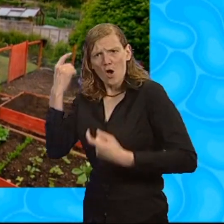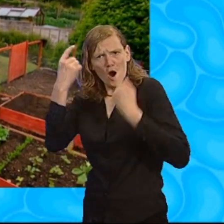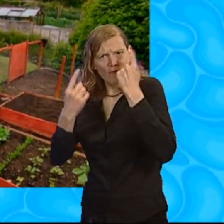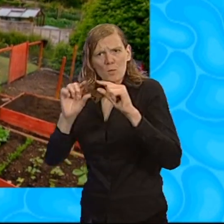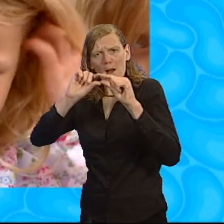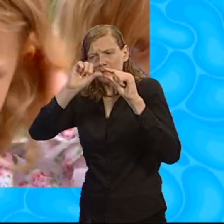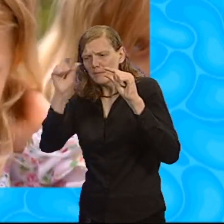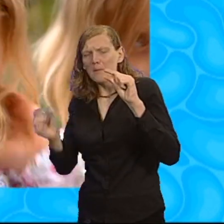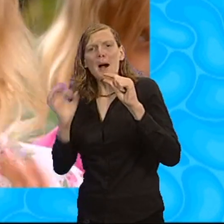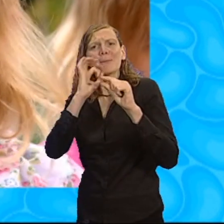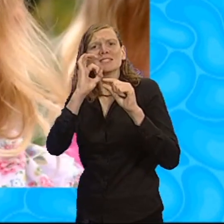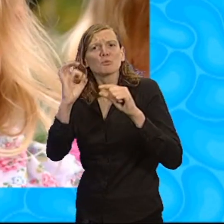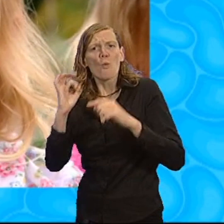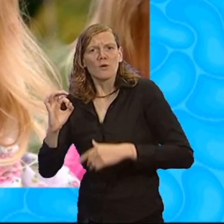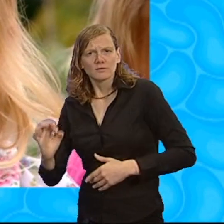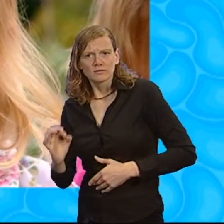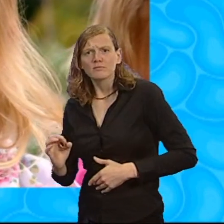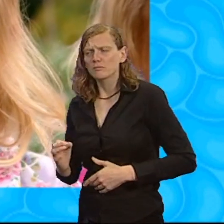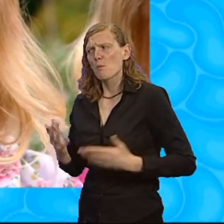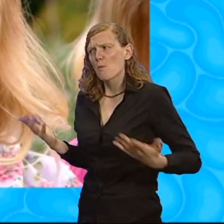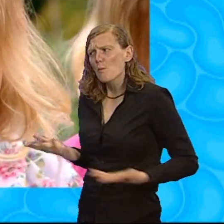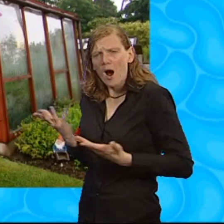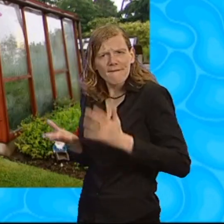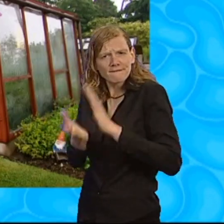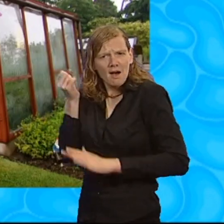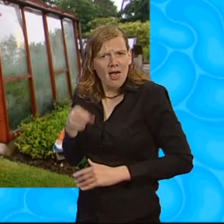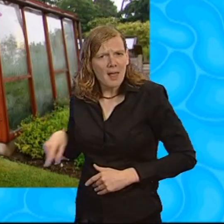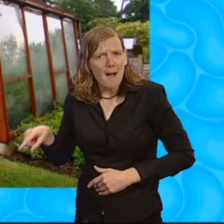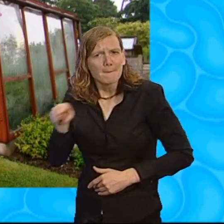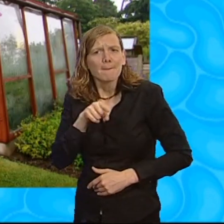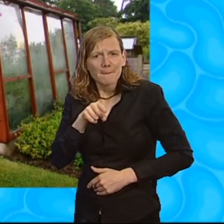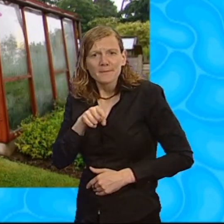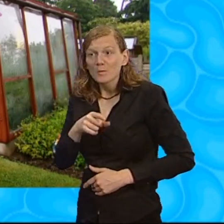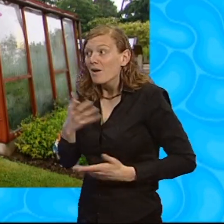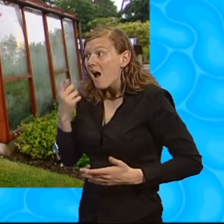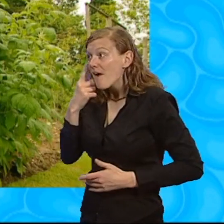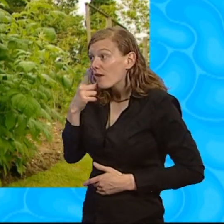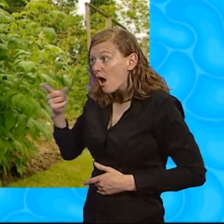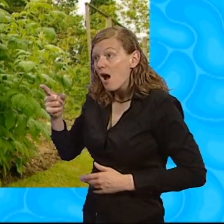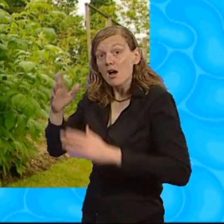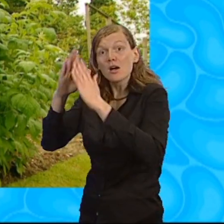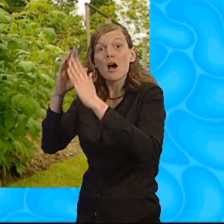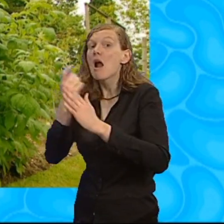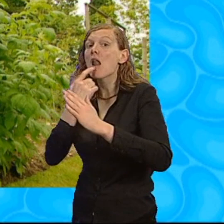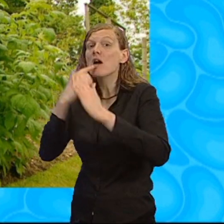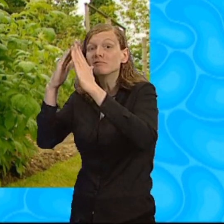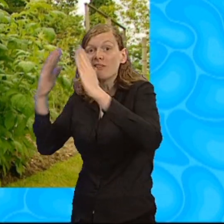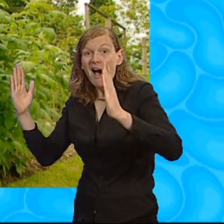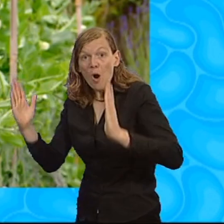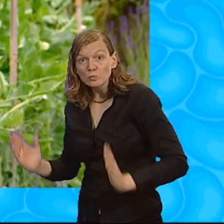We're going to look for broad beans today. So, where do you think we'll find them? In the greenhouse? Hanging off a bush?